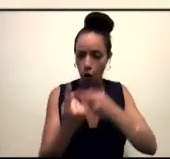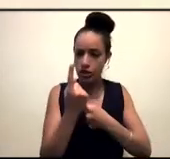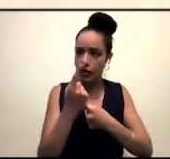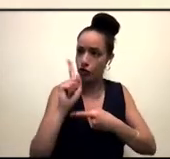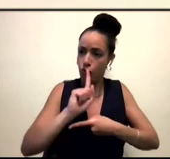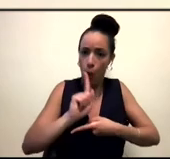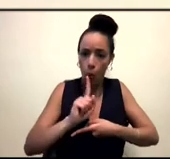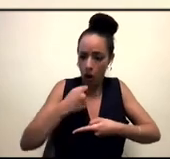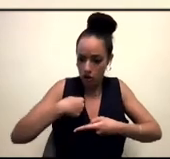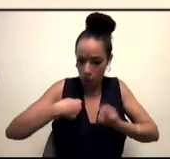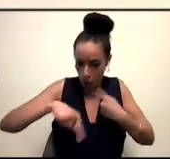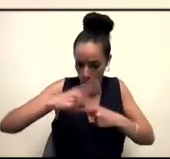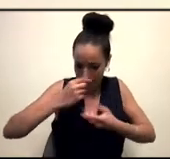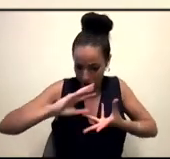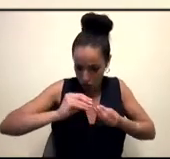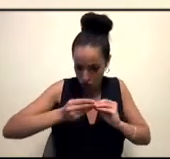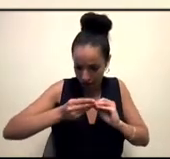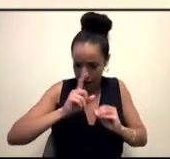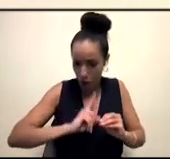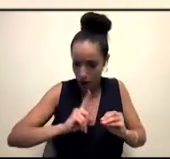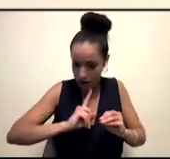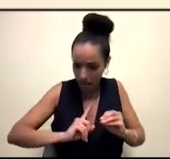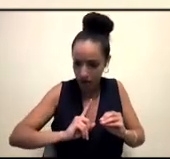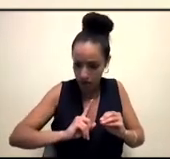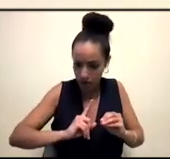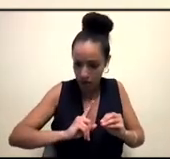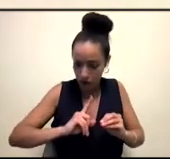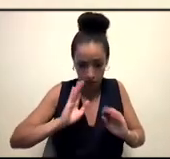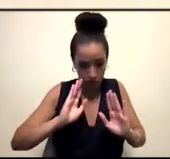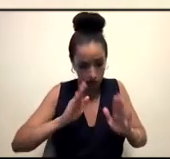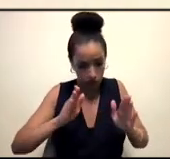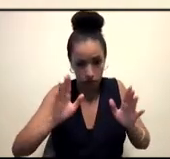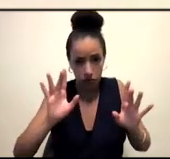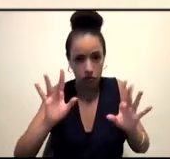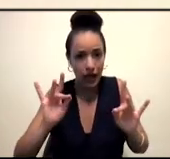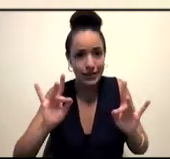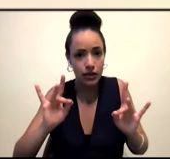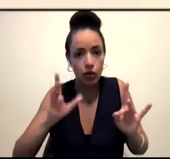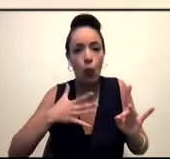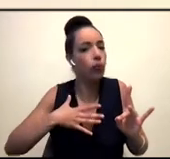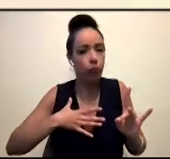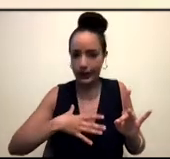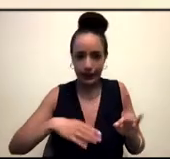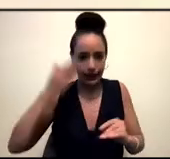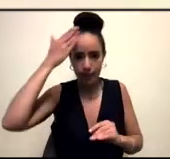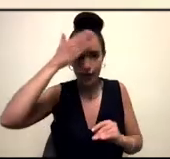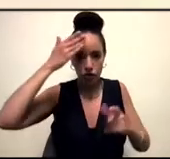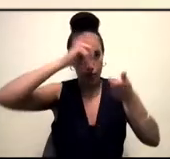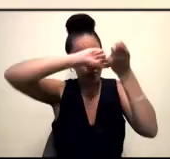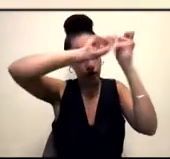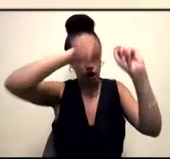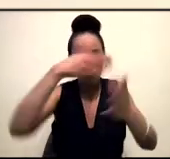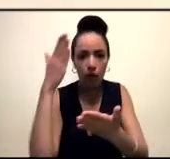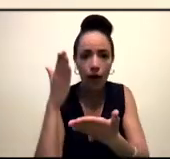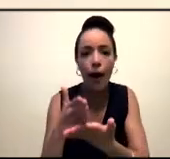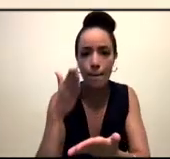that can't be the end-all be-all. There, there has to be a point at which it makes its way out of our imaginations, and into, like, material reality,